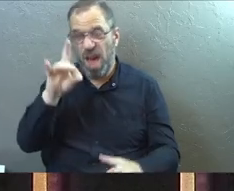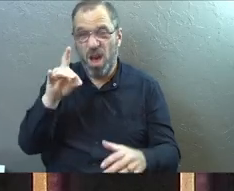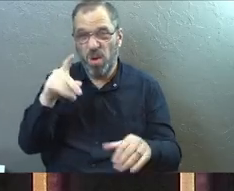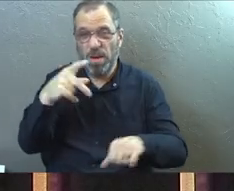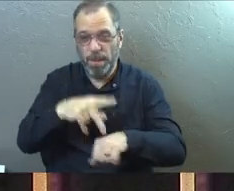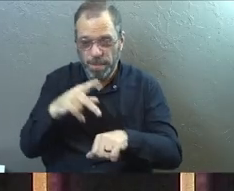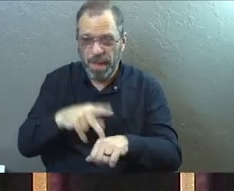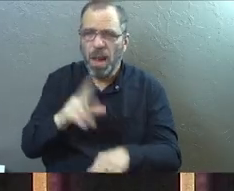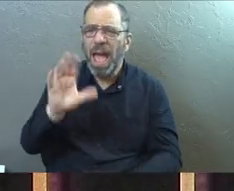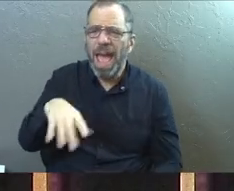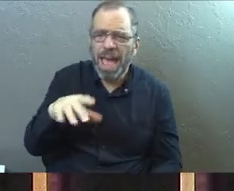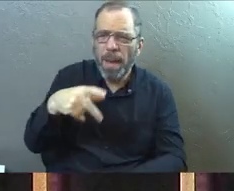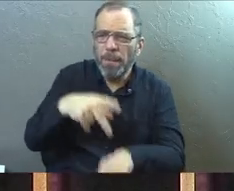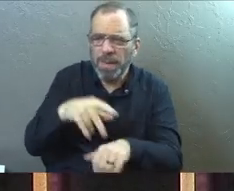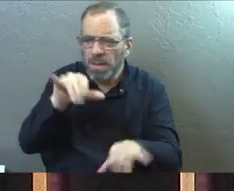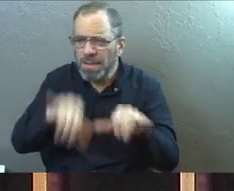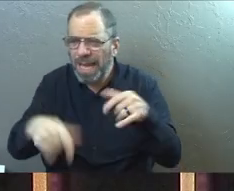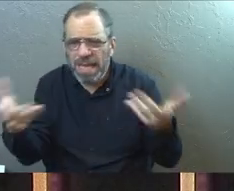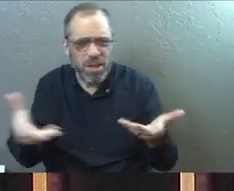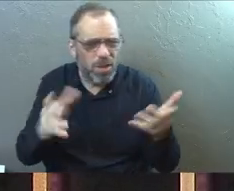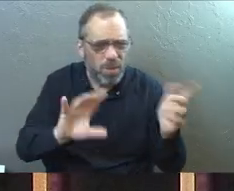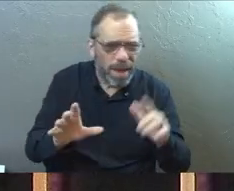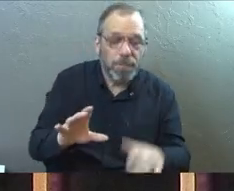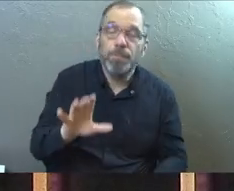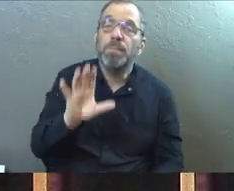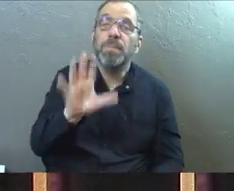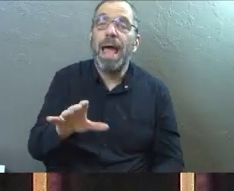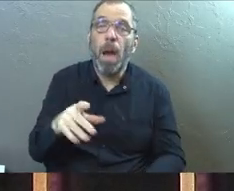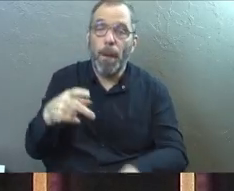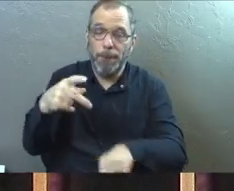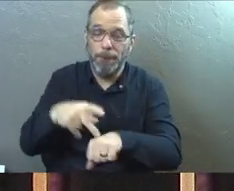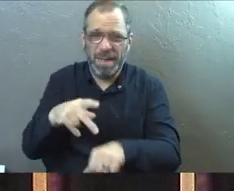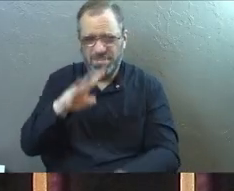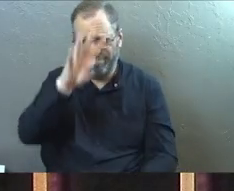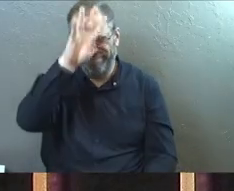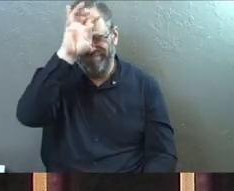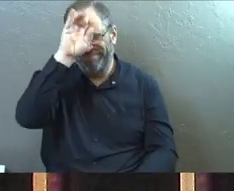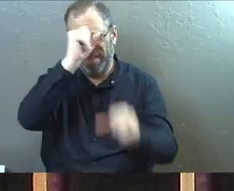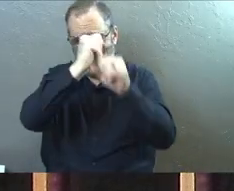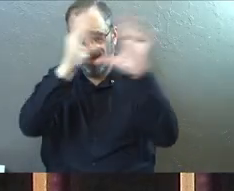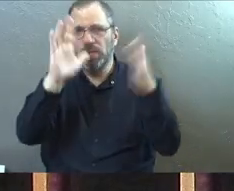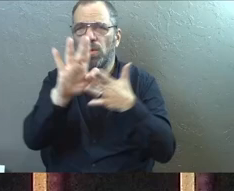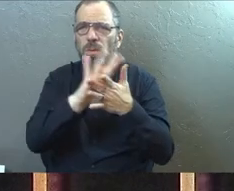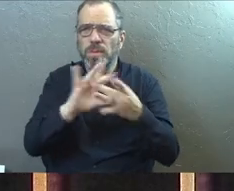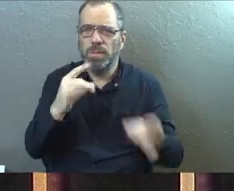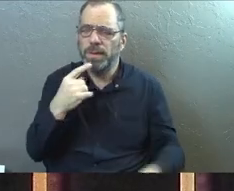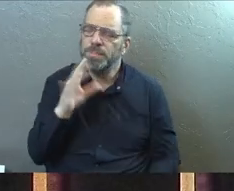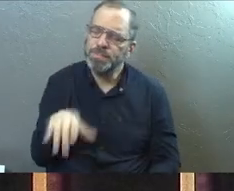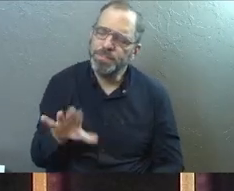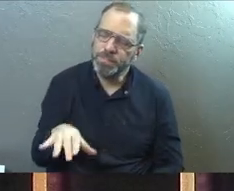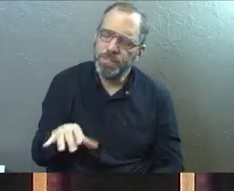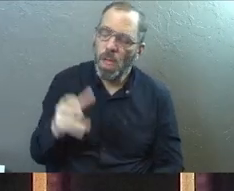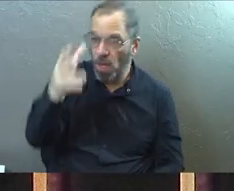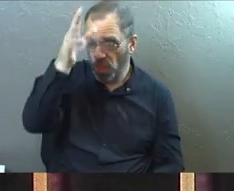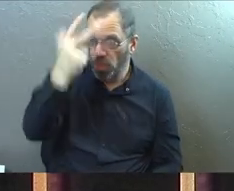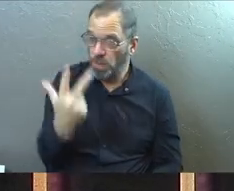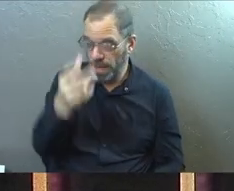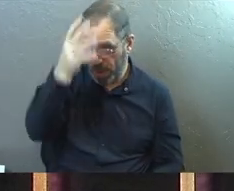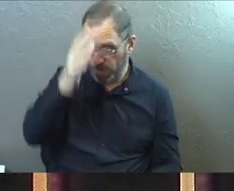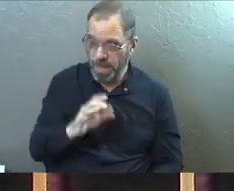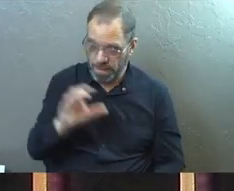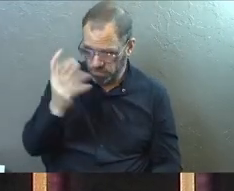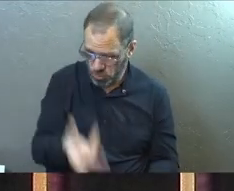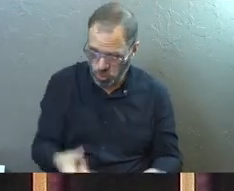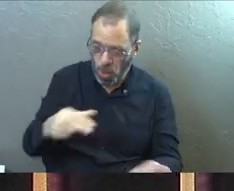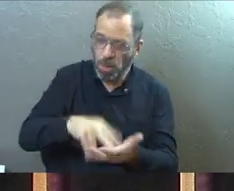gate. They asked if a man named Simon Peter was staying there. Meanwhile, as Peter was puzzling over the vision, the Holy Spirit said to him, three men have come looking for